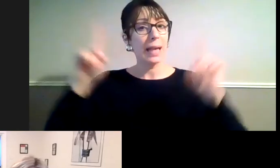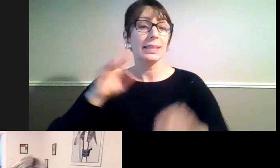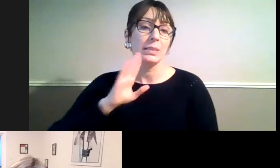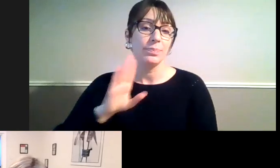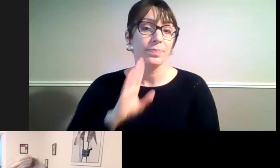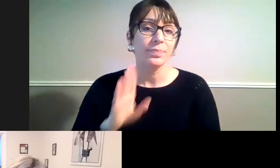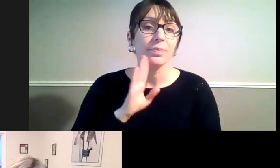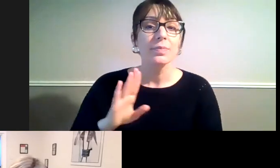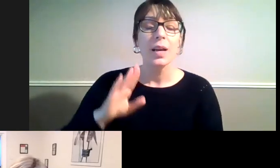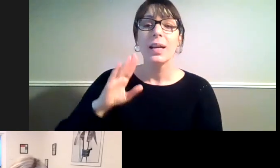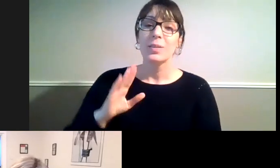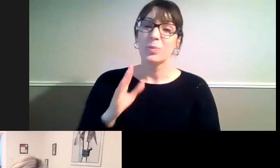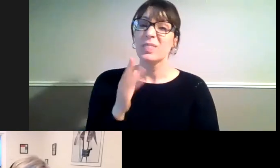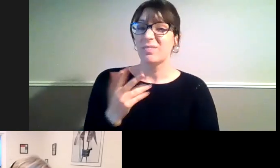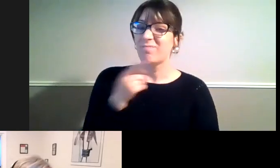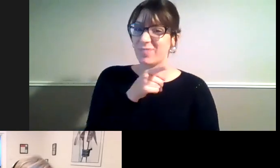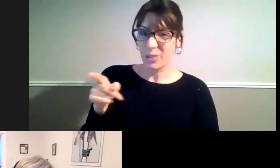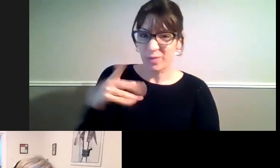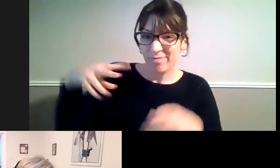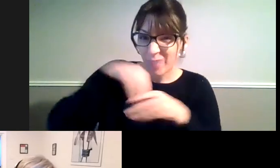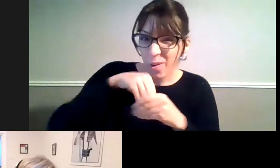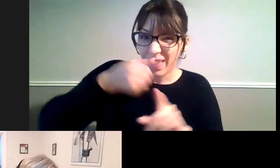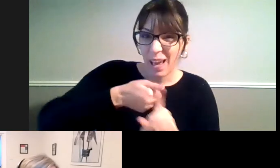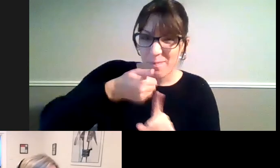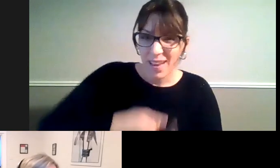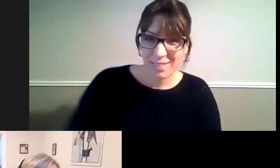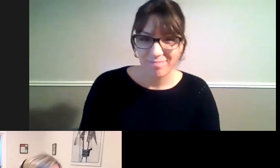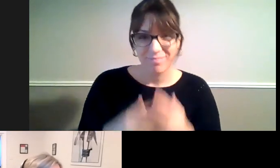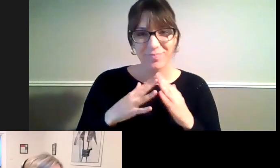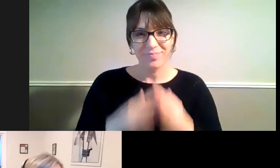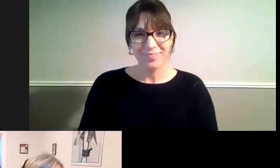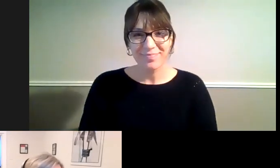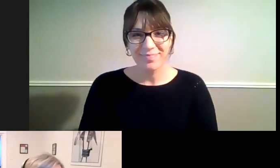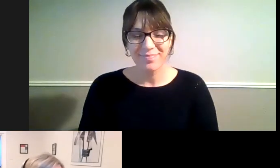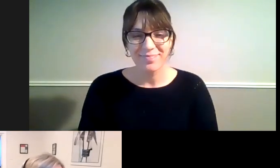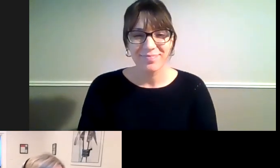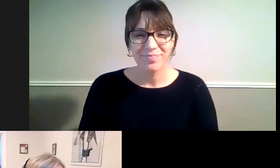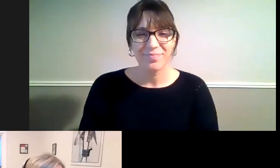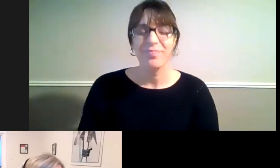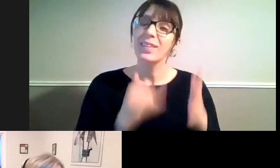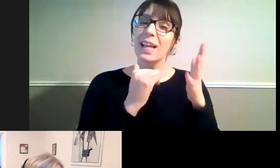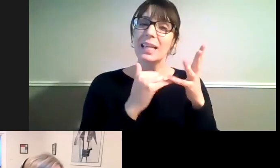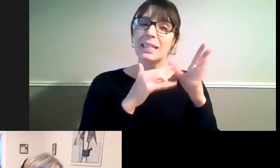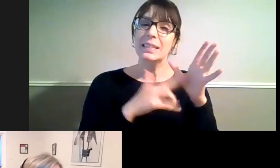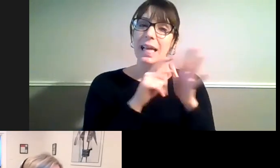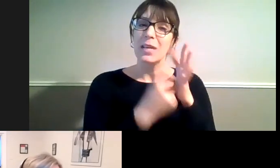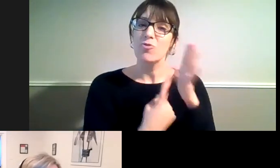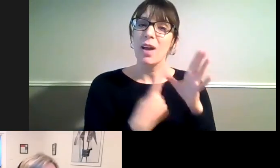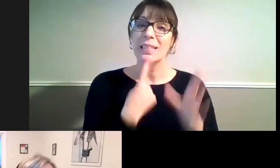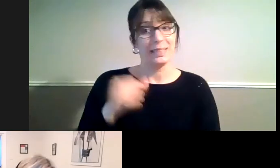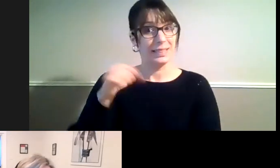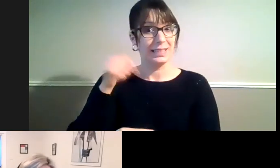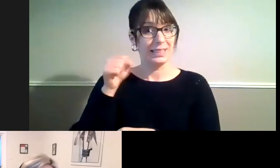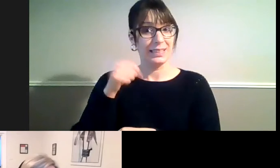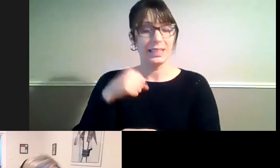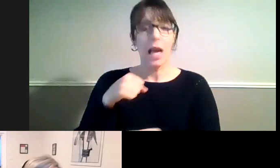would be for you to get actively involved in the campaign. Yes. And we have an